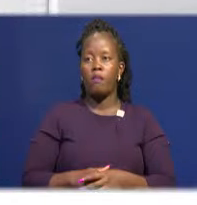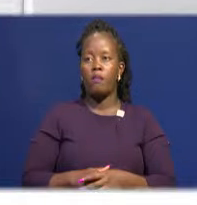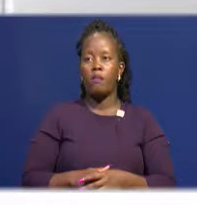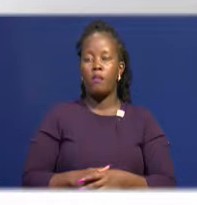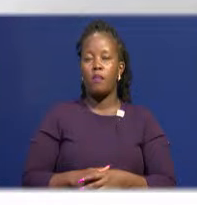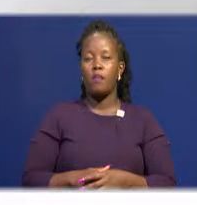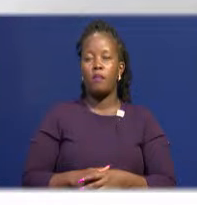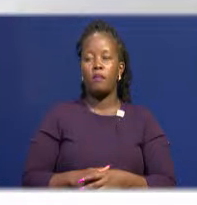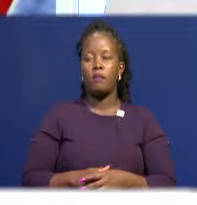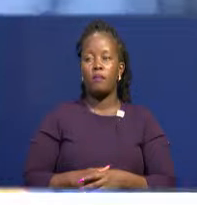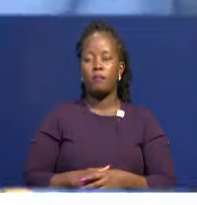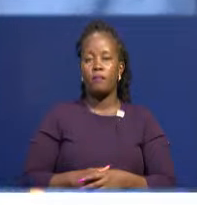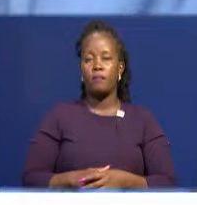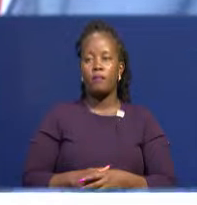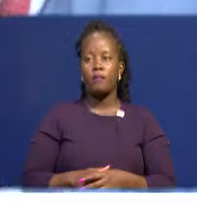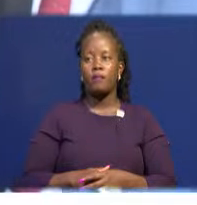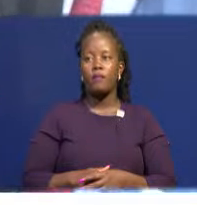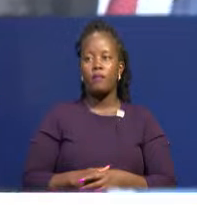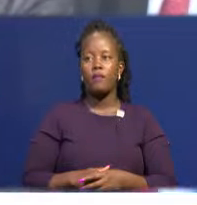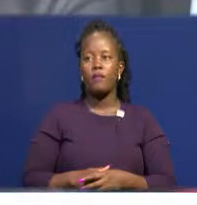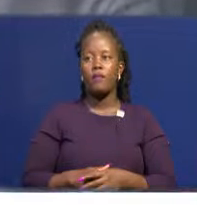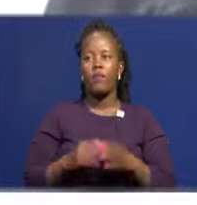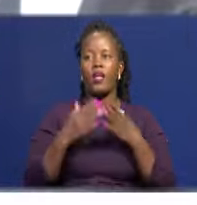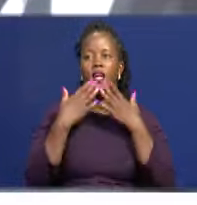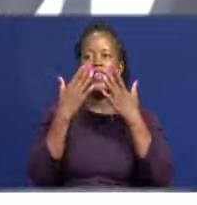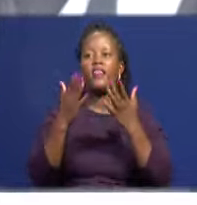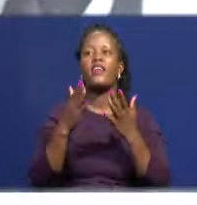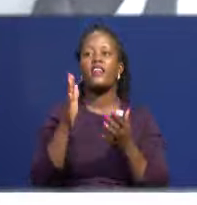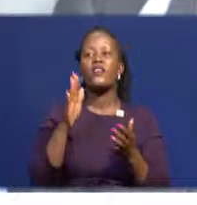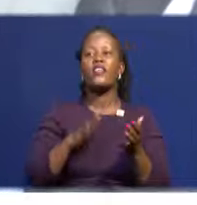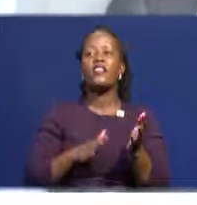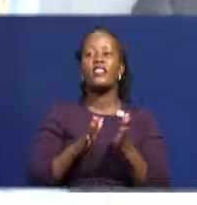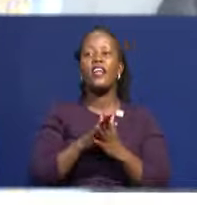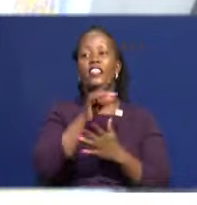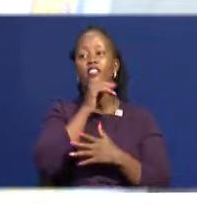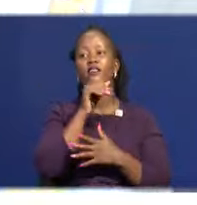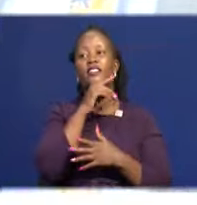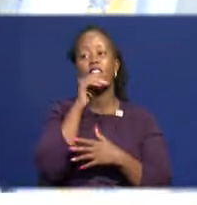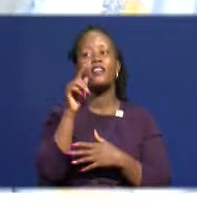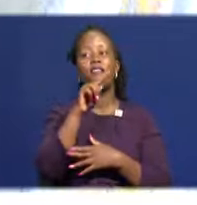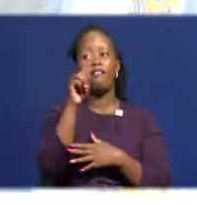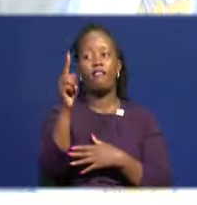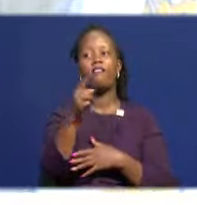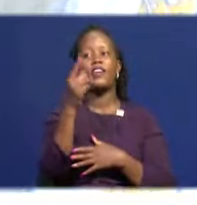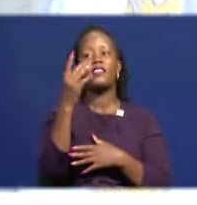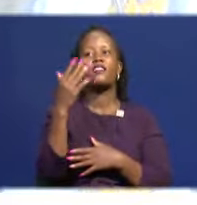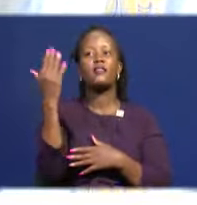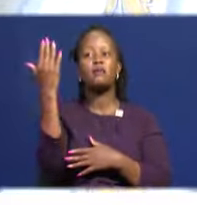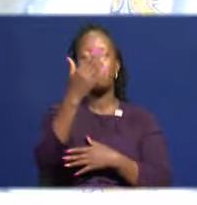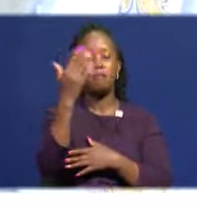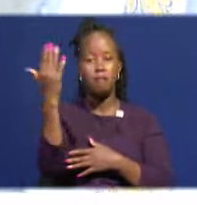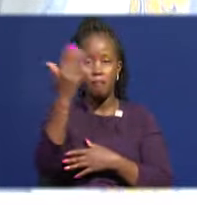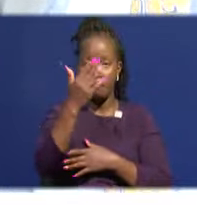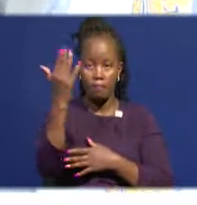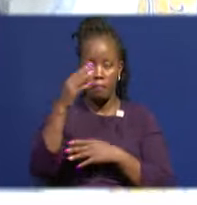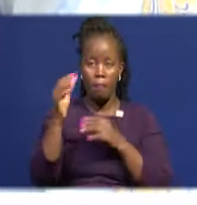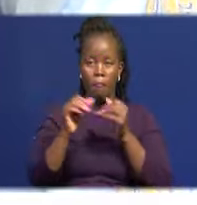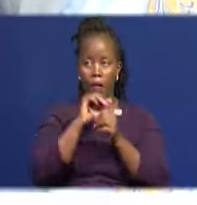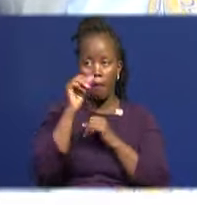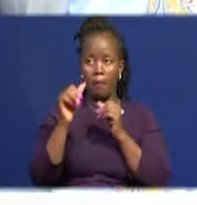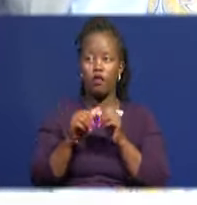Thank you, ladies and gentlemen. I wish to read a statement following a National Steering Committee meeting